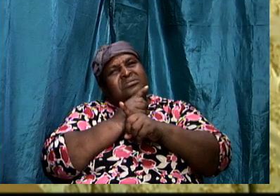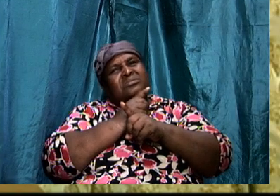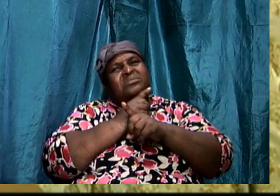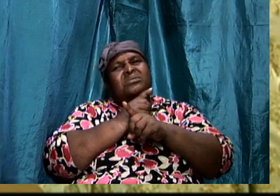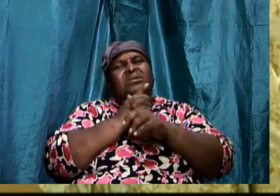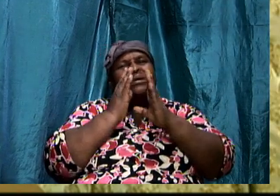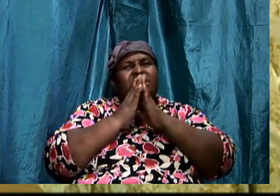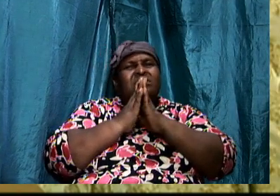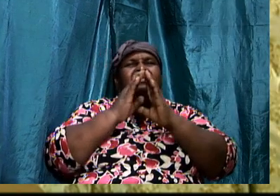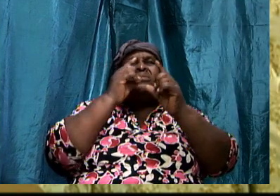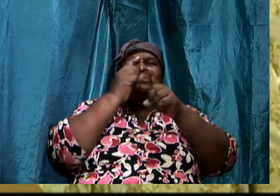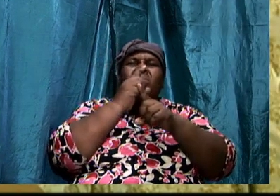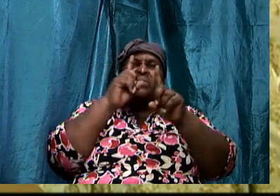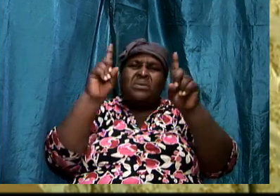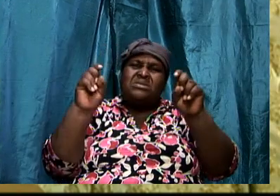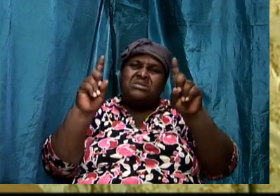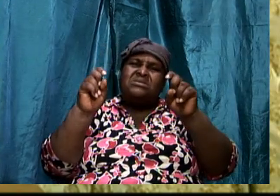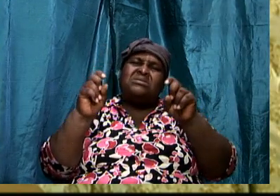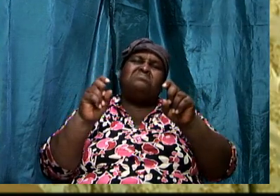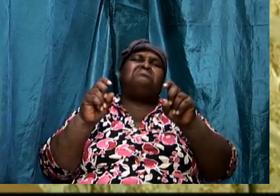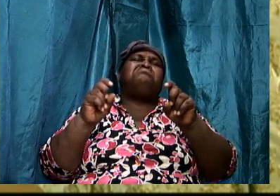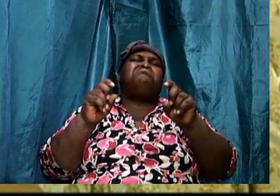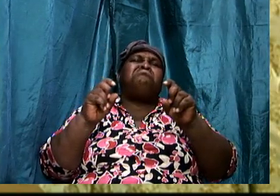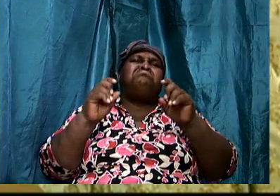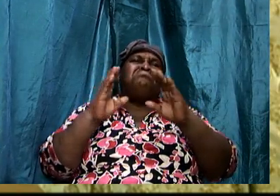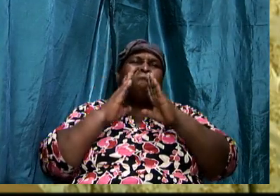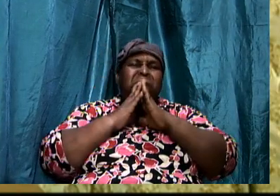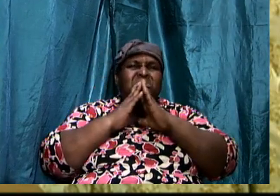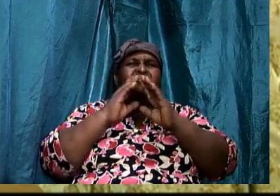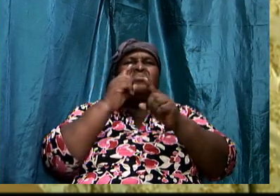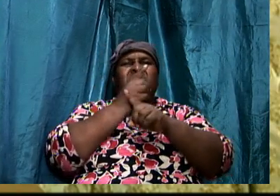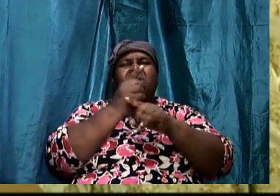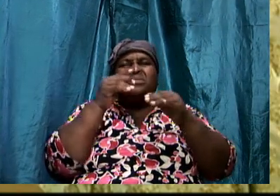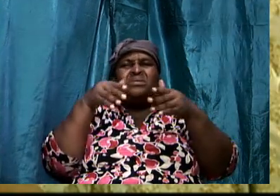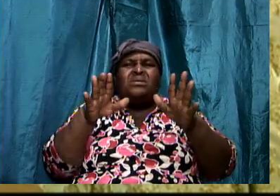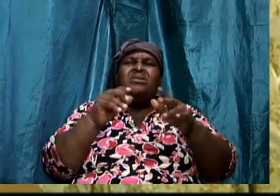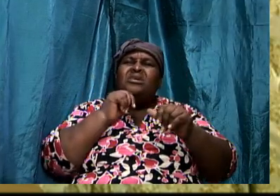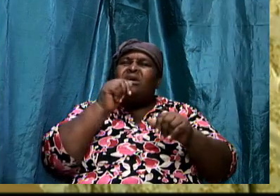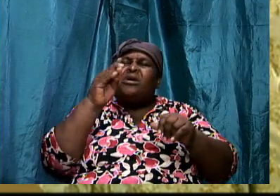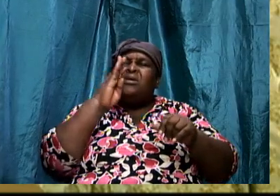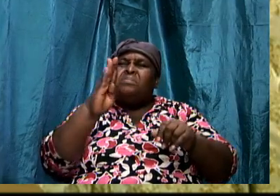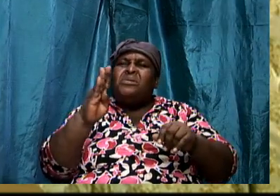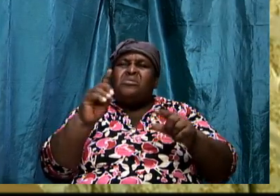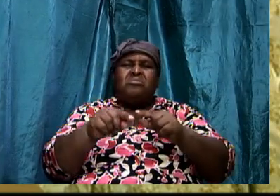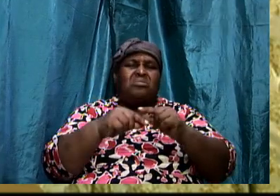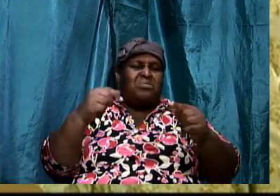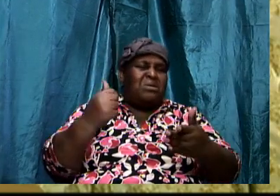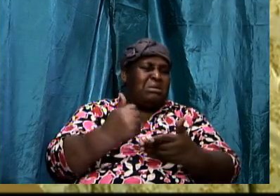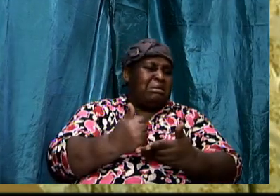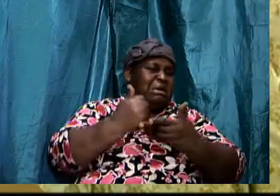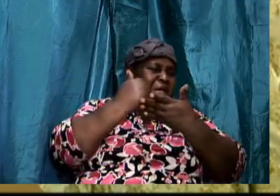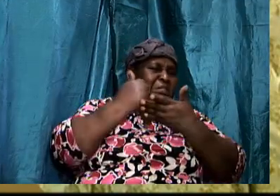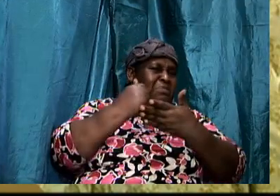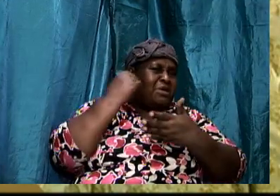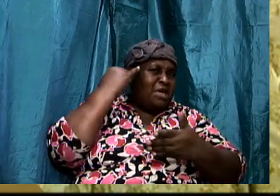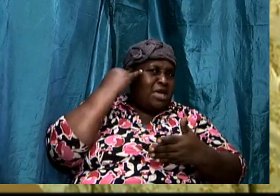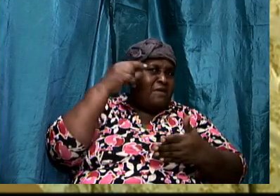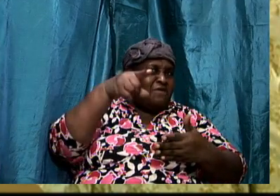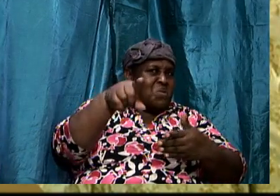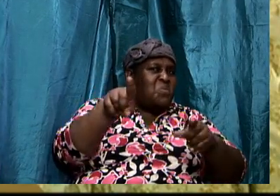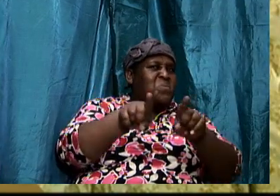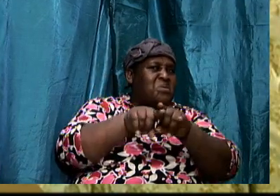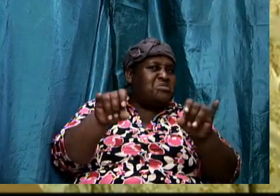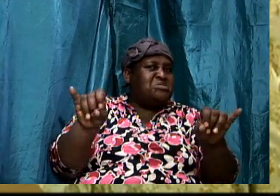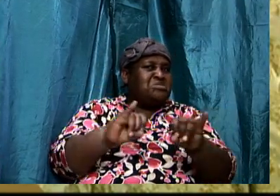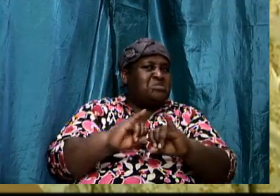answering them the right way is not going to be of great help. If you as an individual,